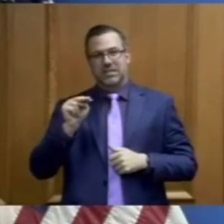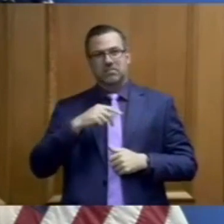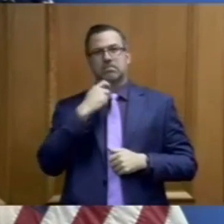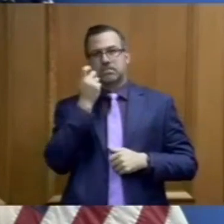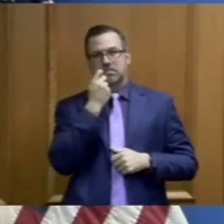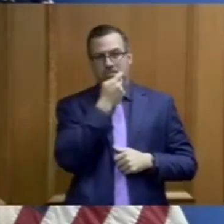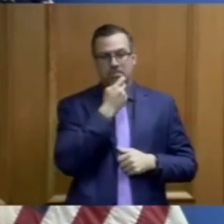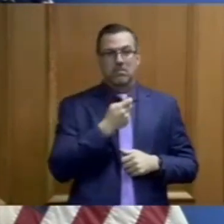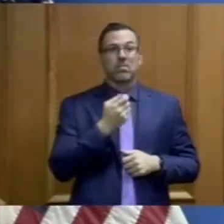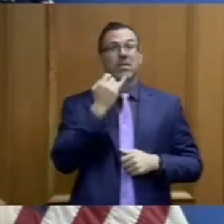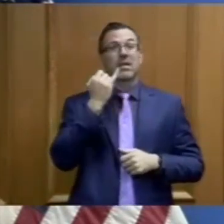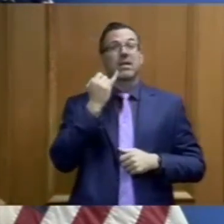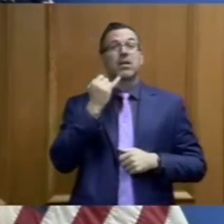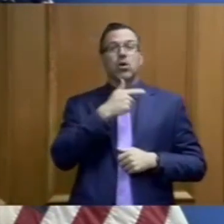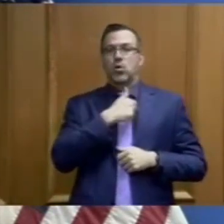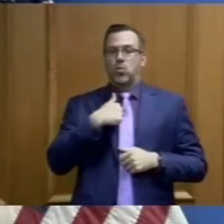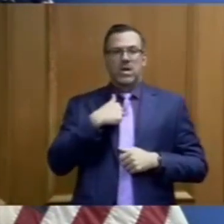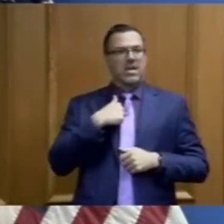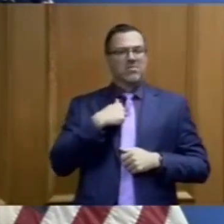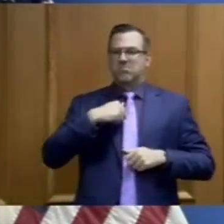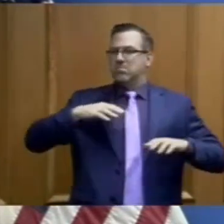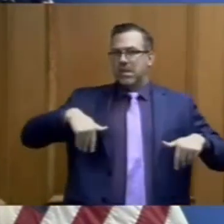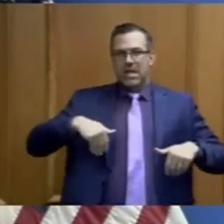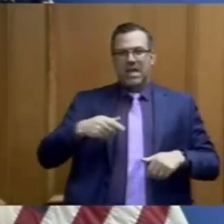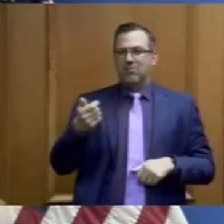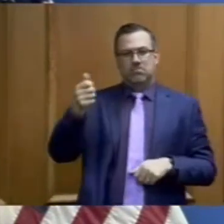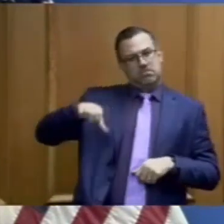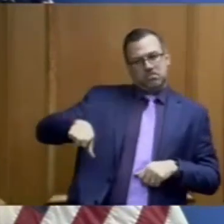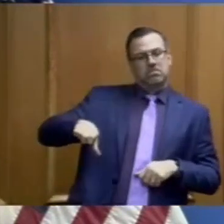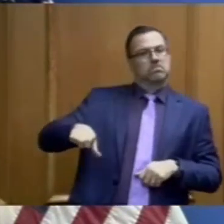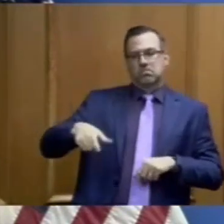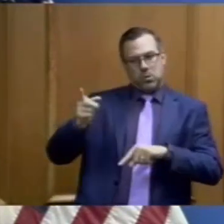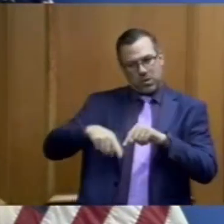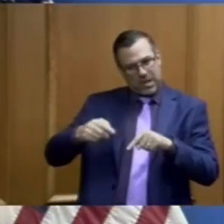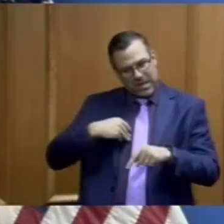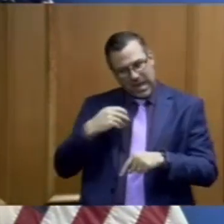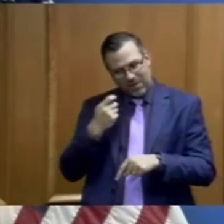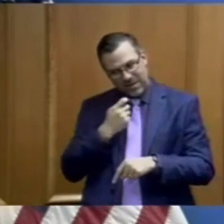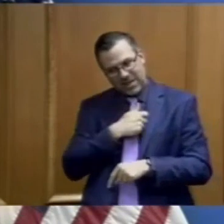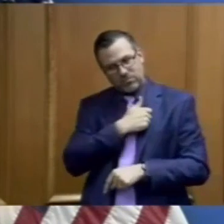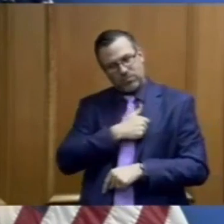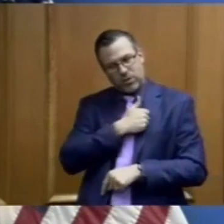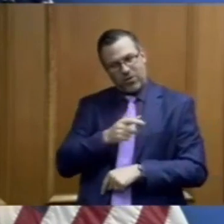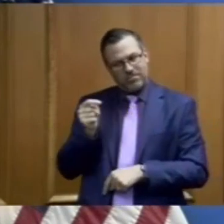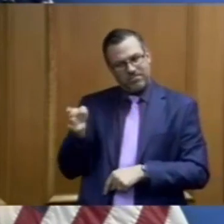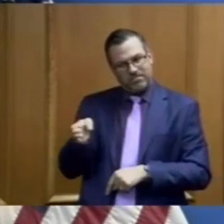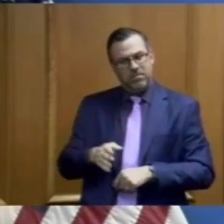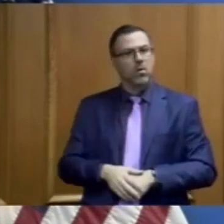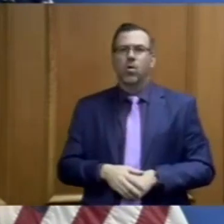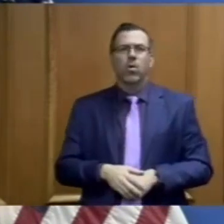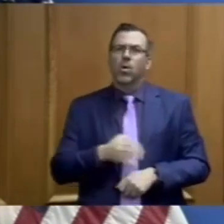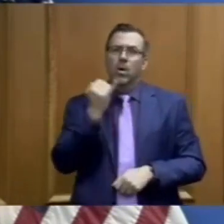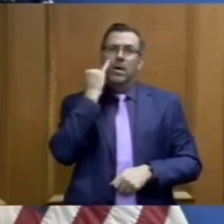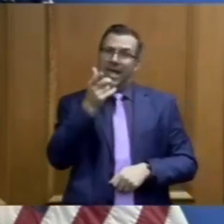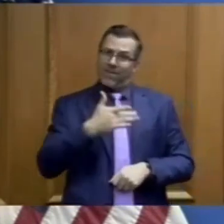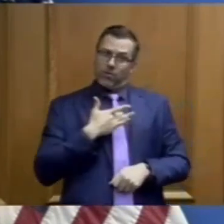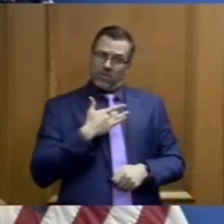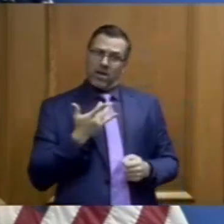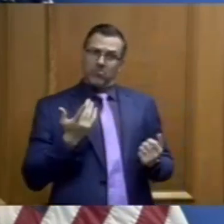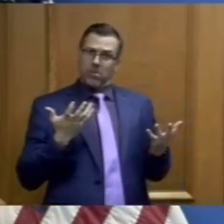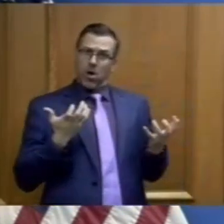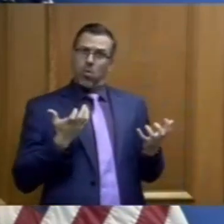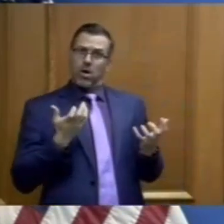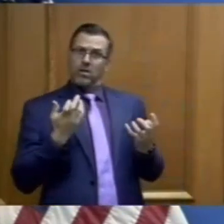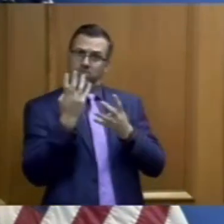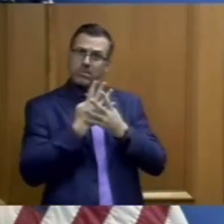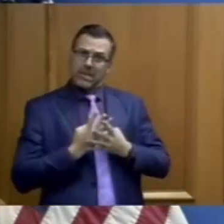and but it's important to remind everyone that we don't want to turn away anyone from tests. If you believe that you need a test we want you to get one